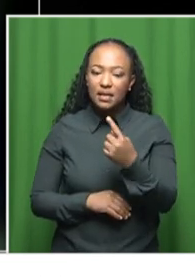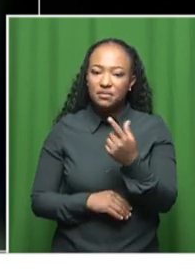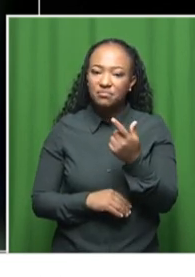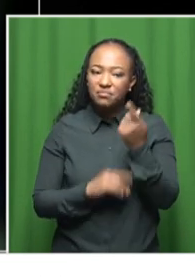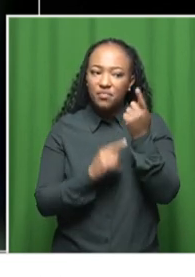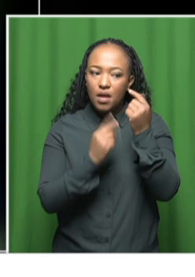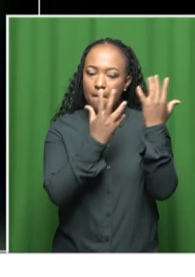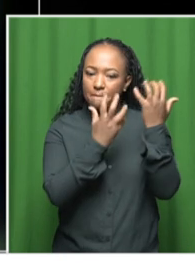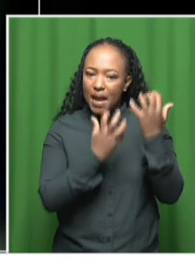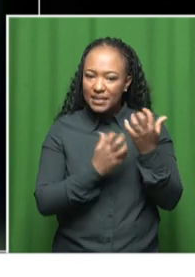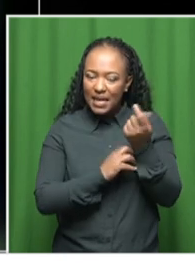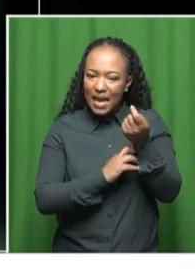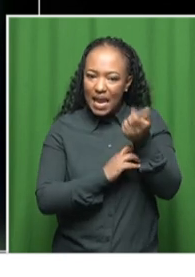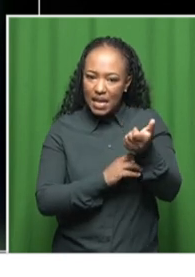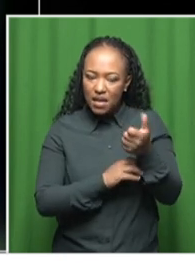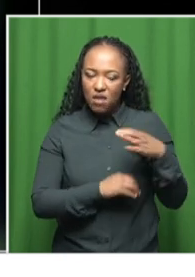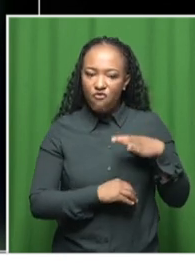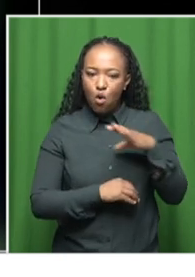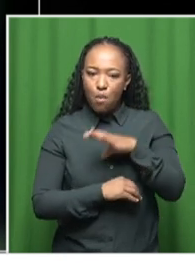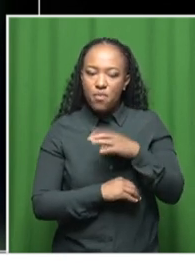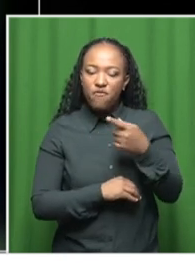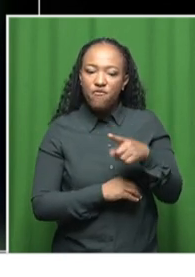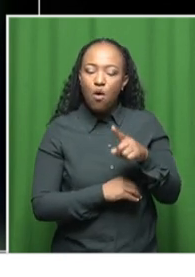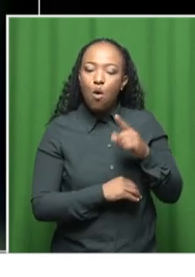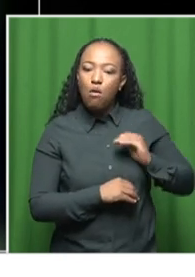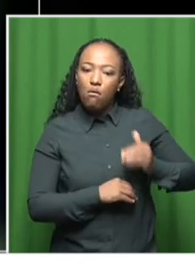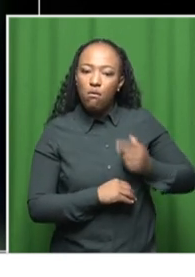budget goes to the Commission for Gender Equality.